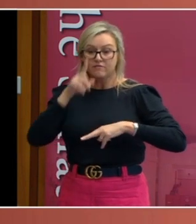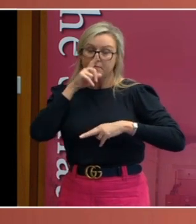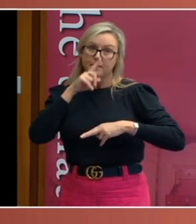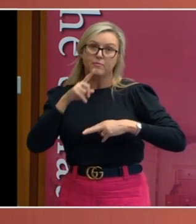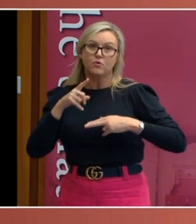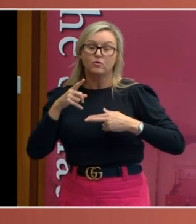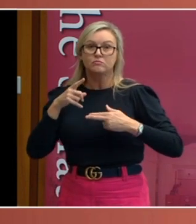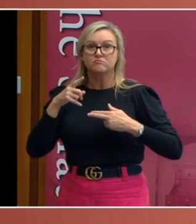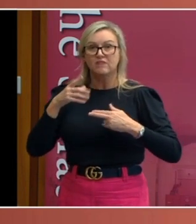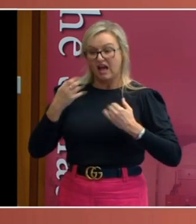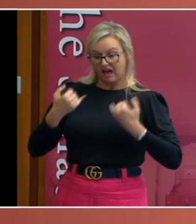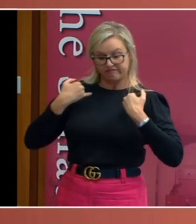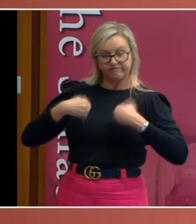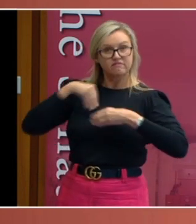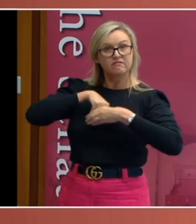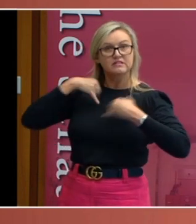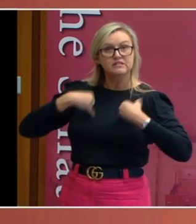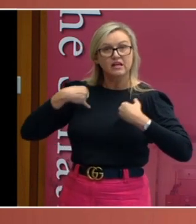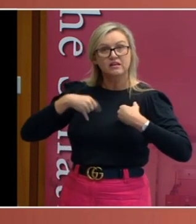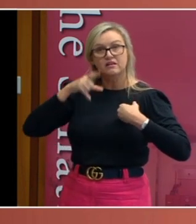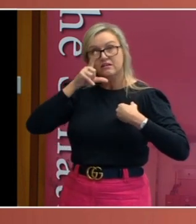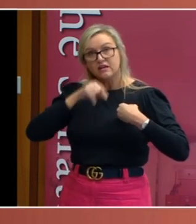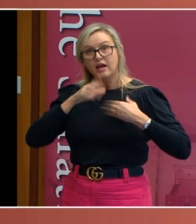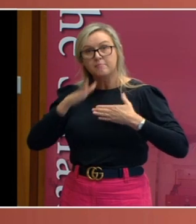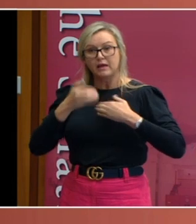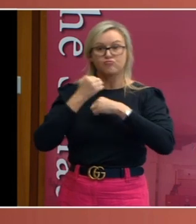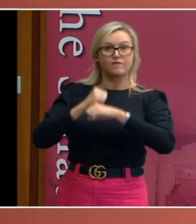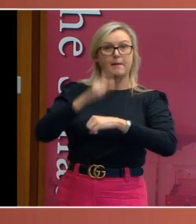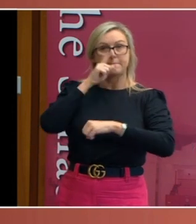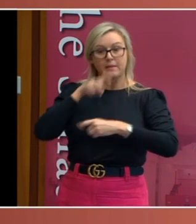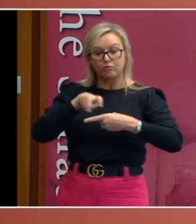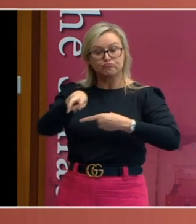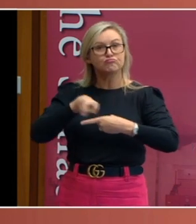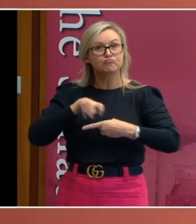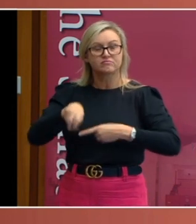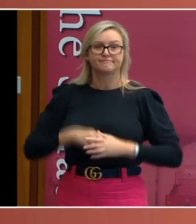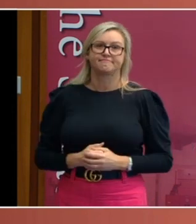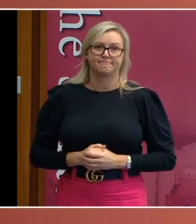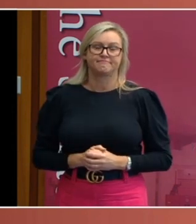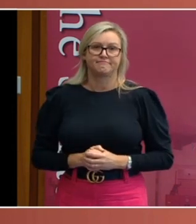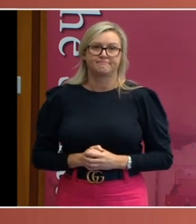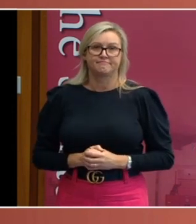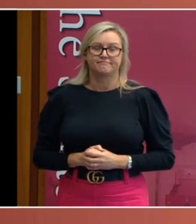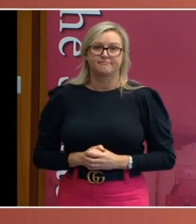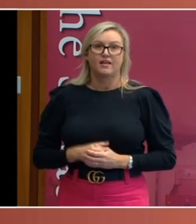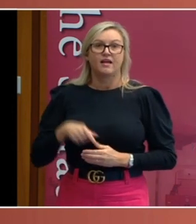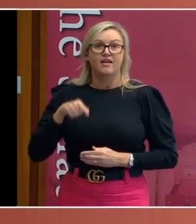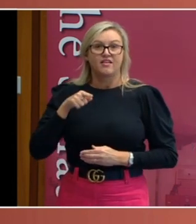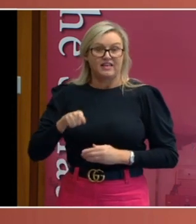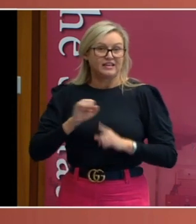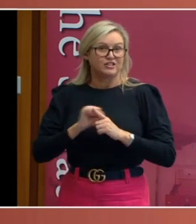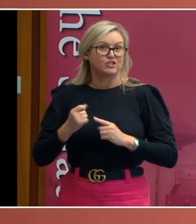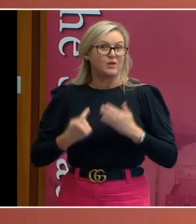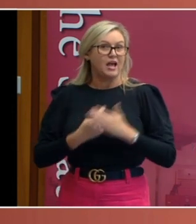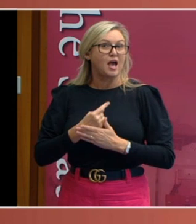carrying a contagious disease? Now, this dilemma first faced the Australian states, not in